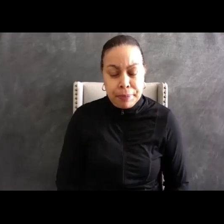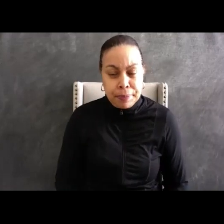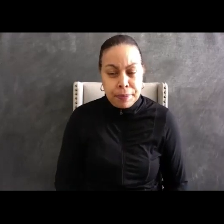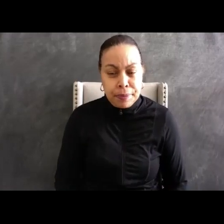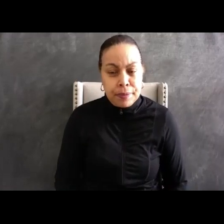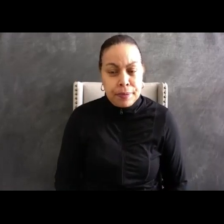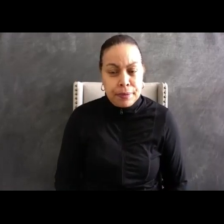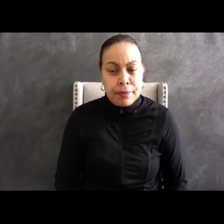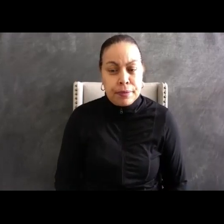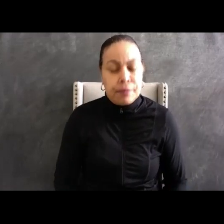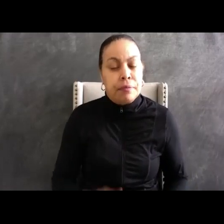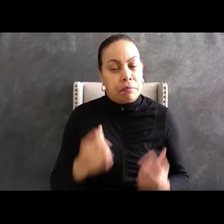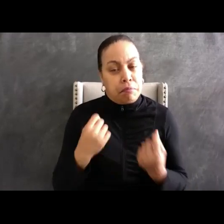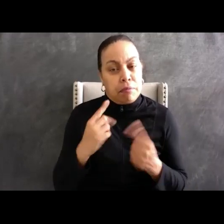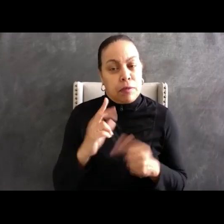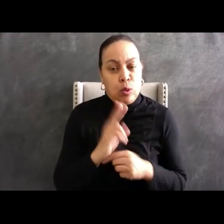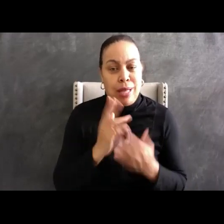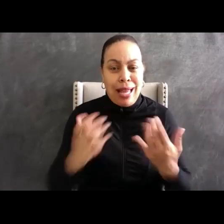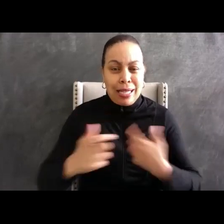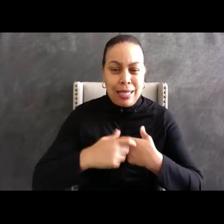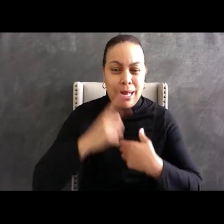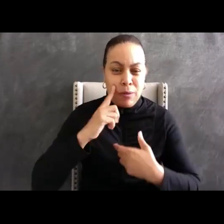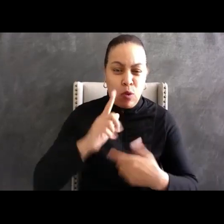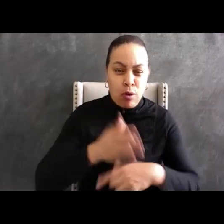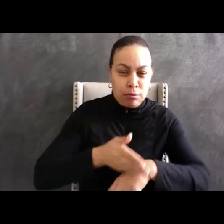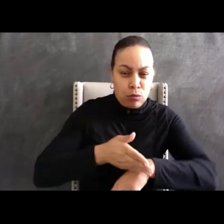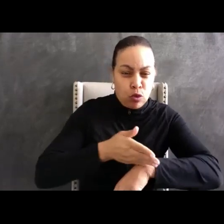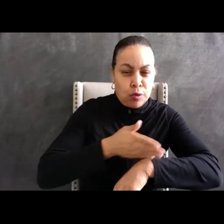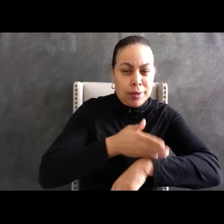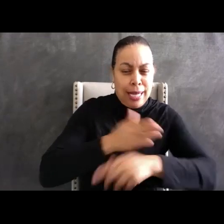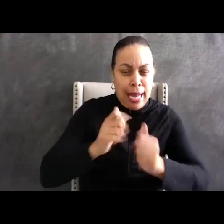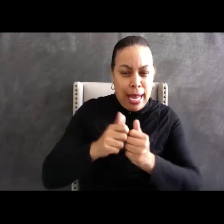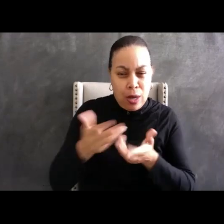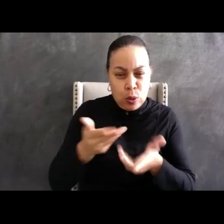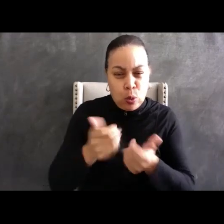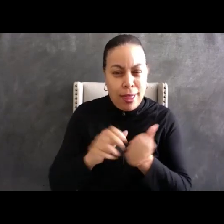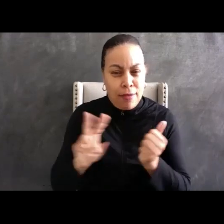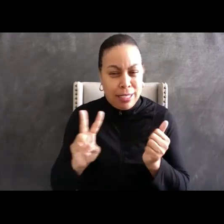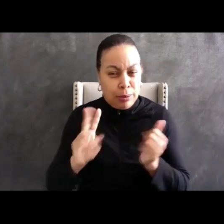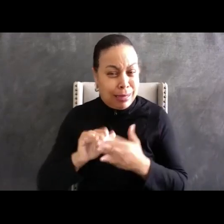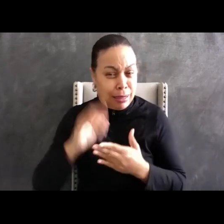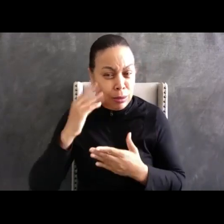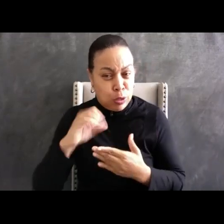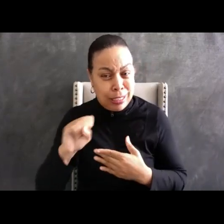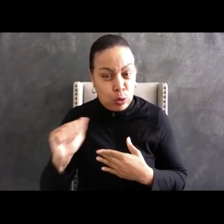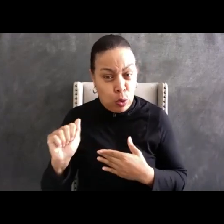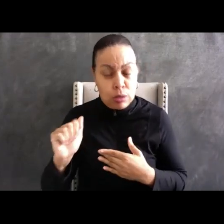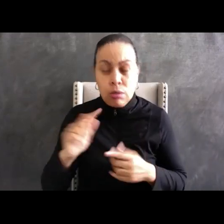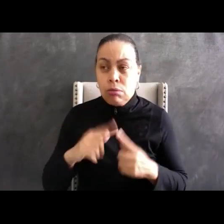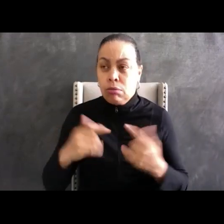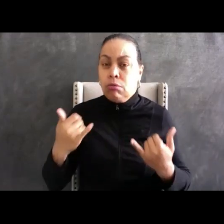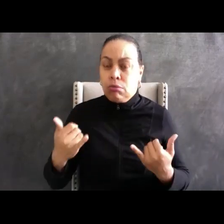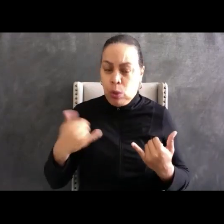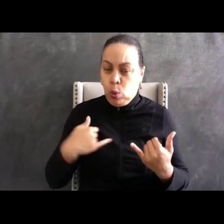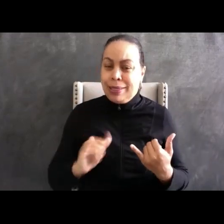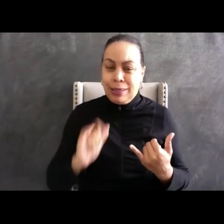treatment of victims of sexual assault, I think we can all attest to the fact that progress has been made. That